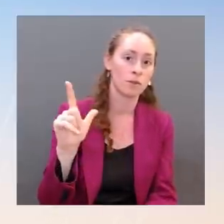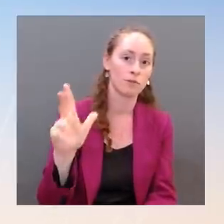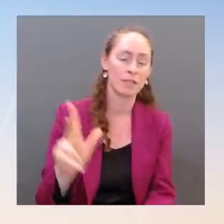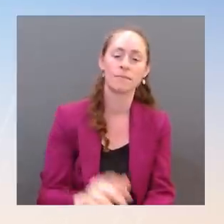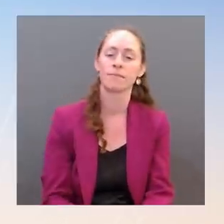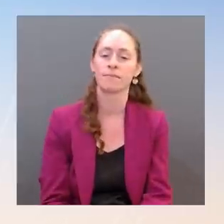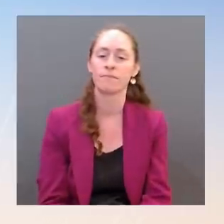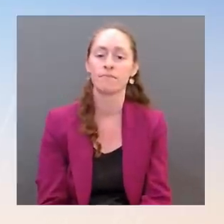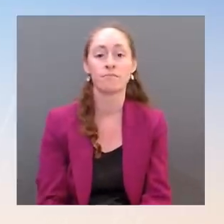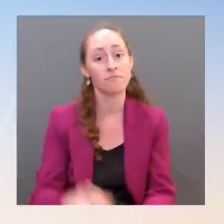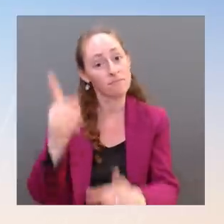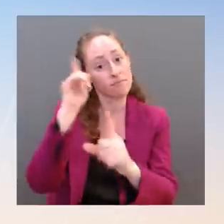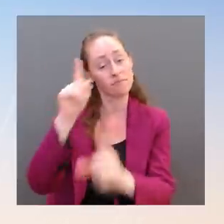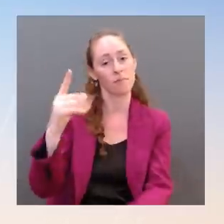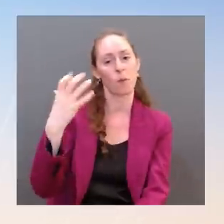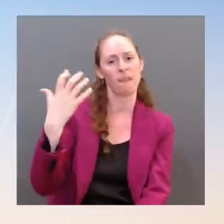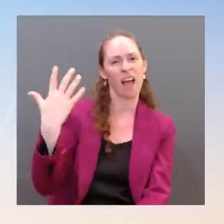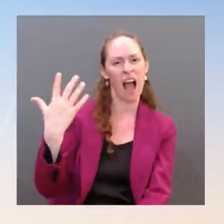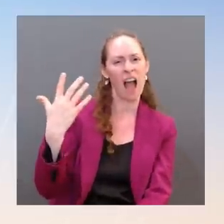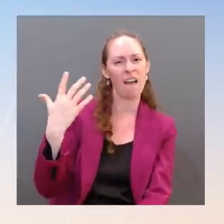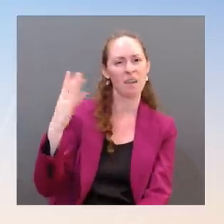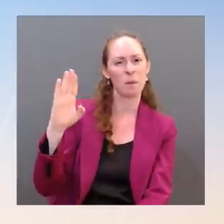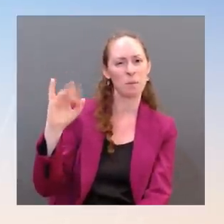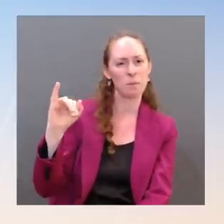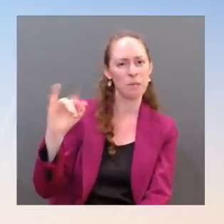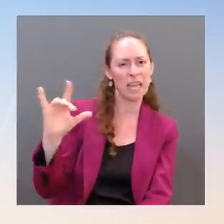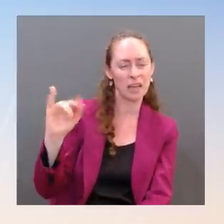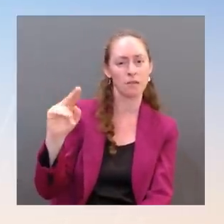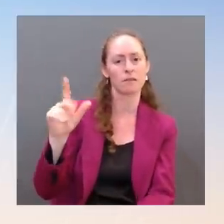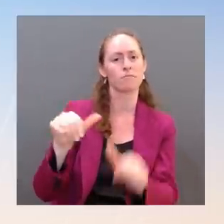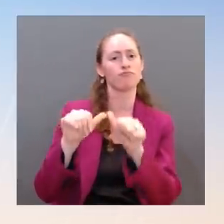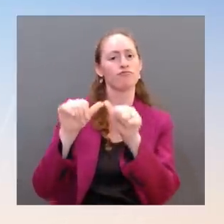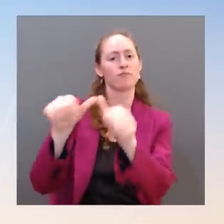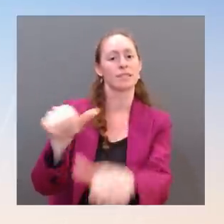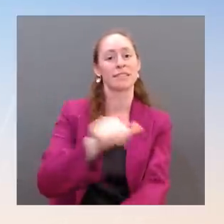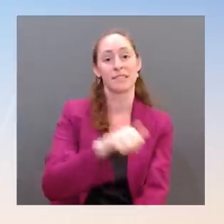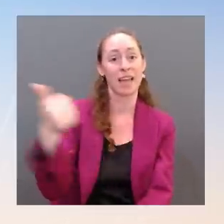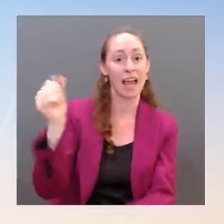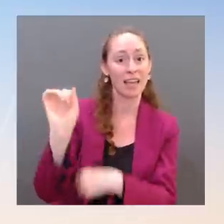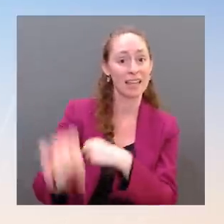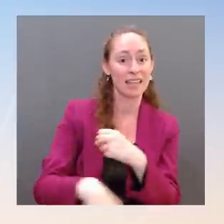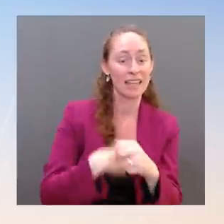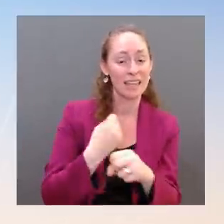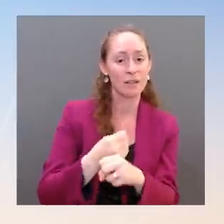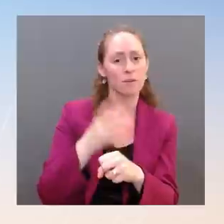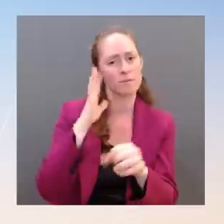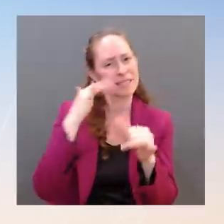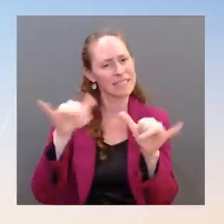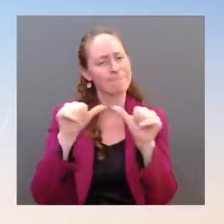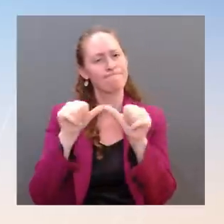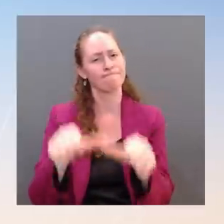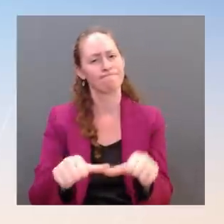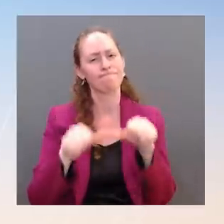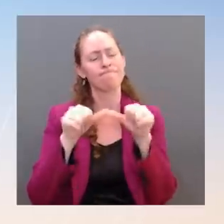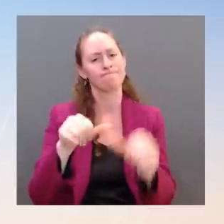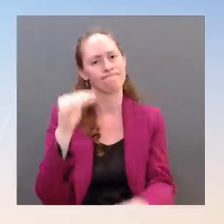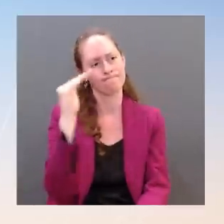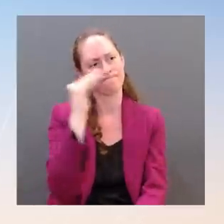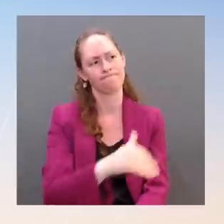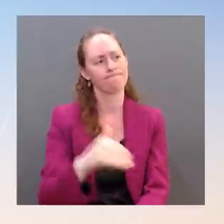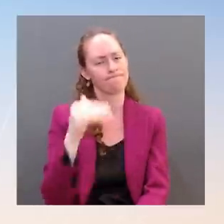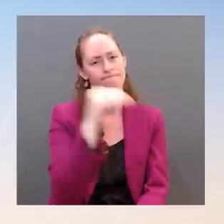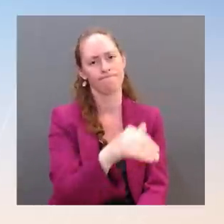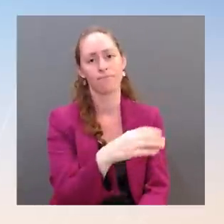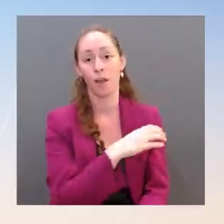10 years. The President also is going to continue to call on Congress. He talked about this yesterday when he was at Buffalo to pass common sense gun